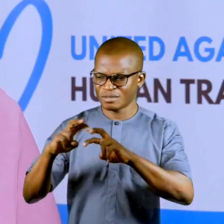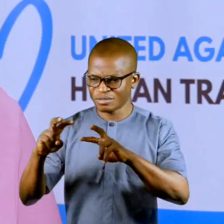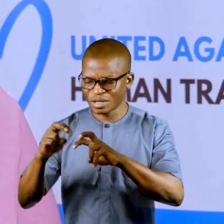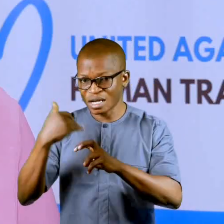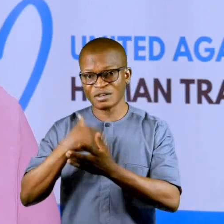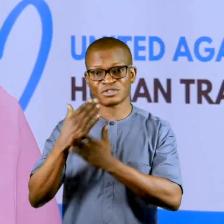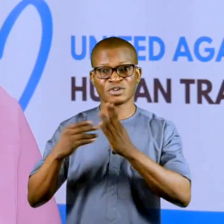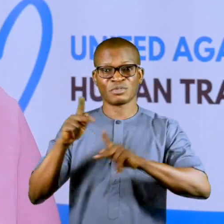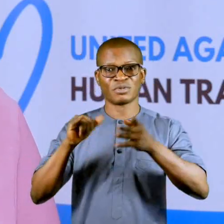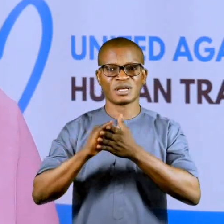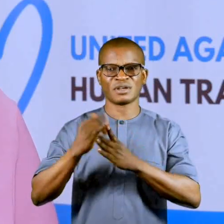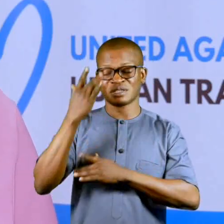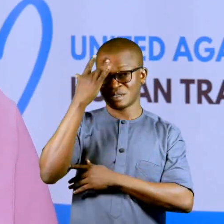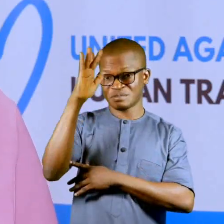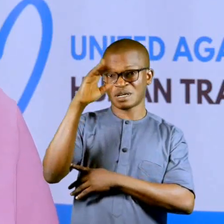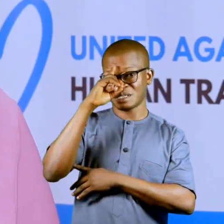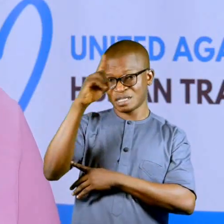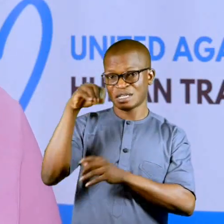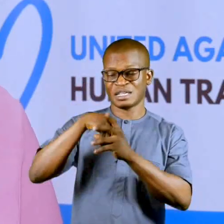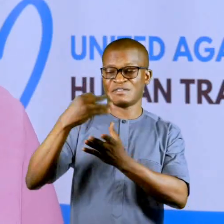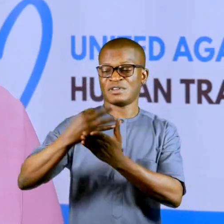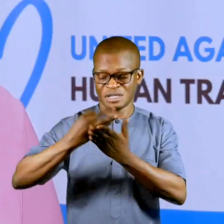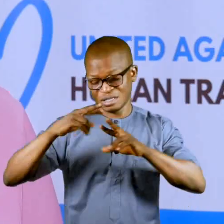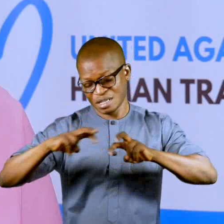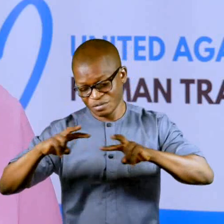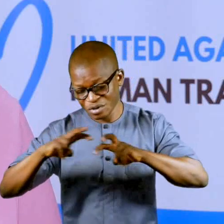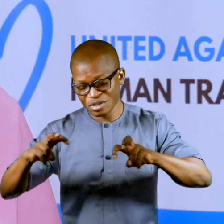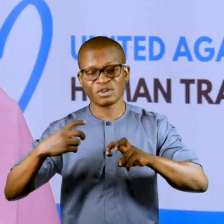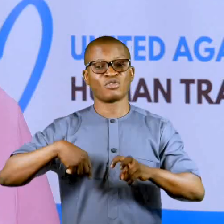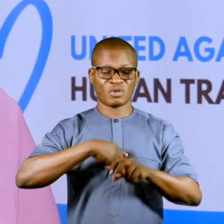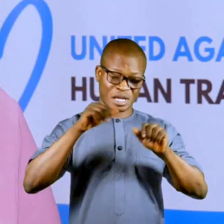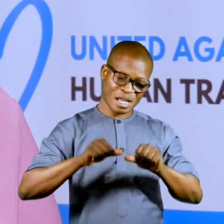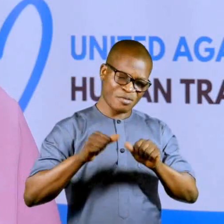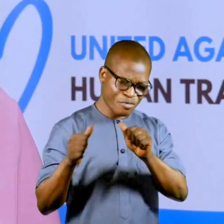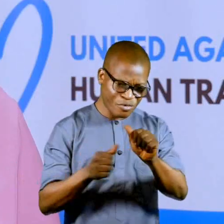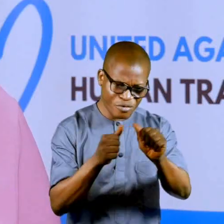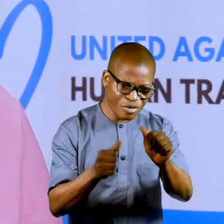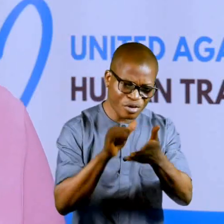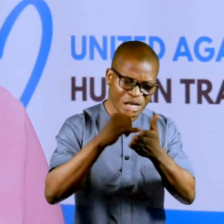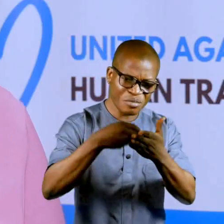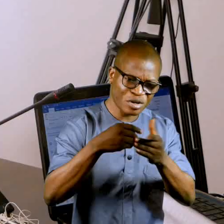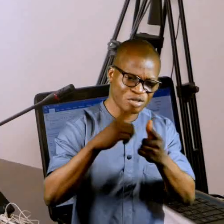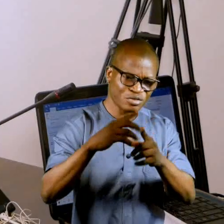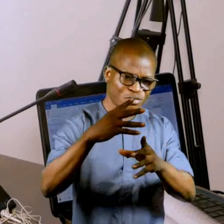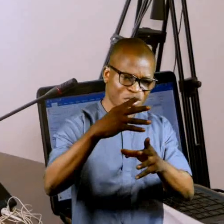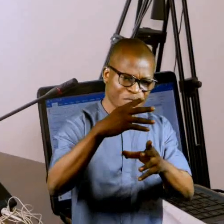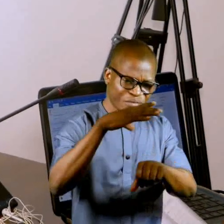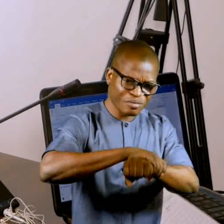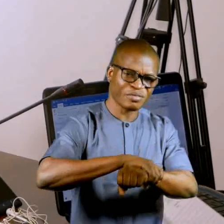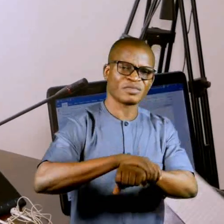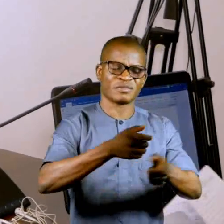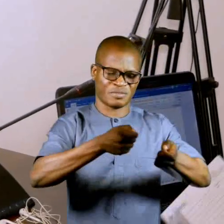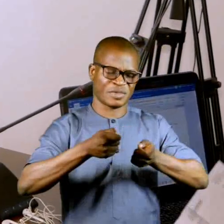that are sharp and skilled in those financial investigations, we can follow the money and use it to get the